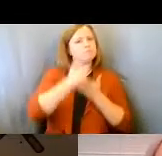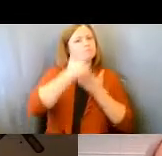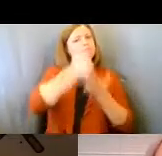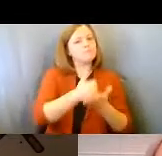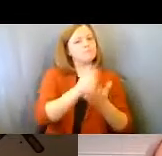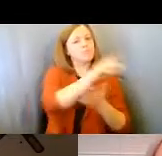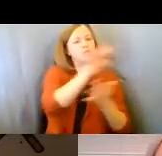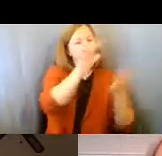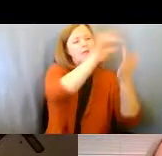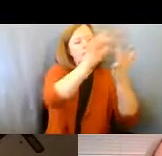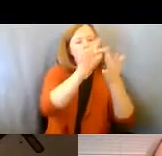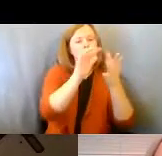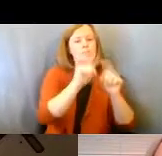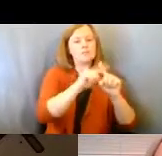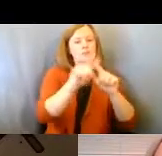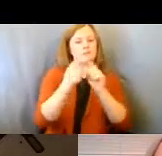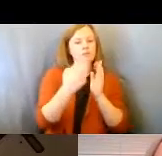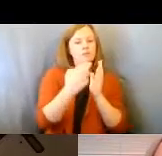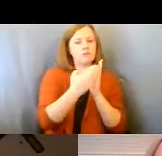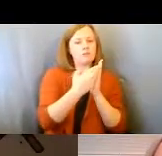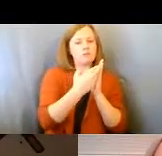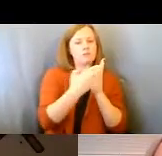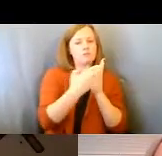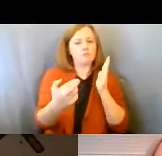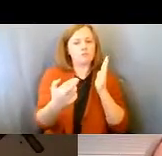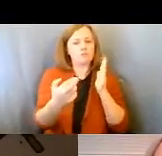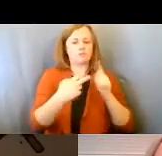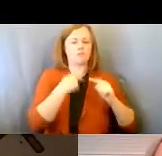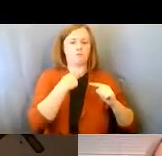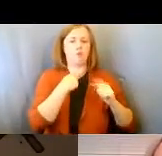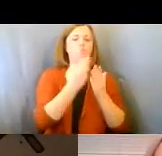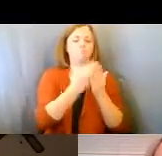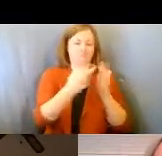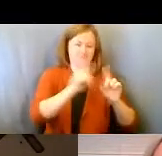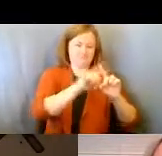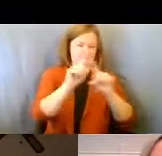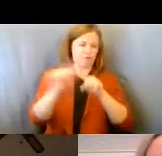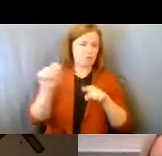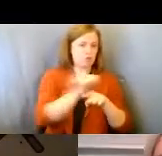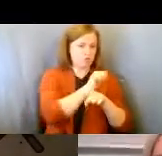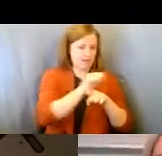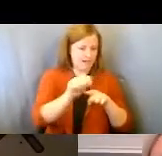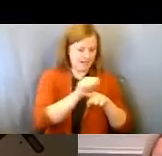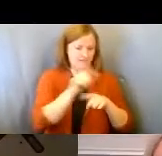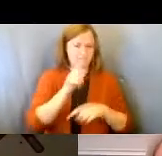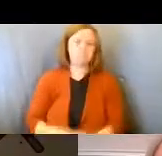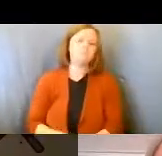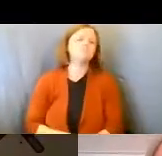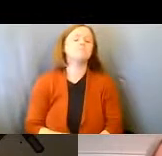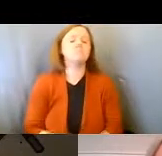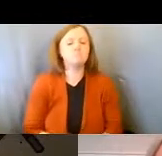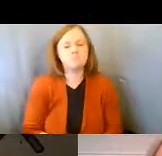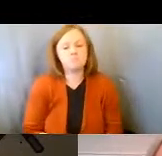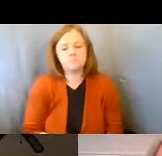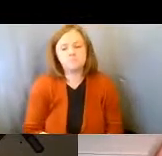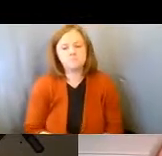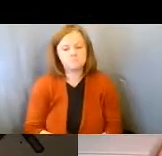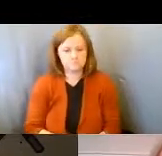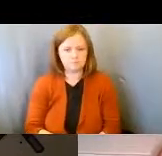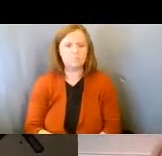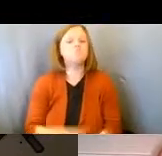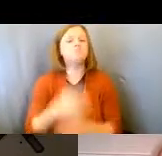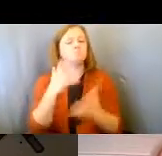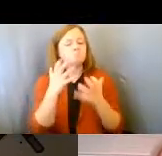you connected with another training in regards to that. Um, I wanted to, um,